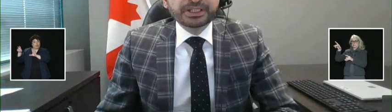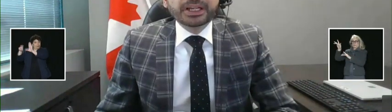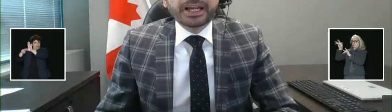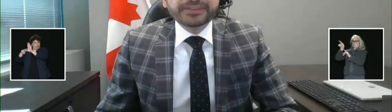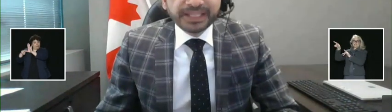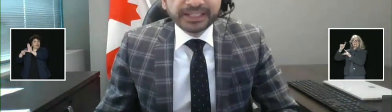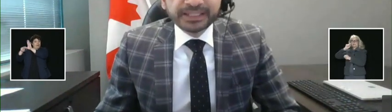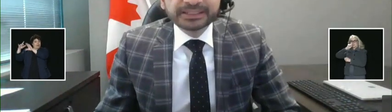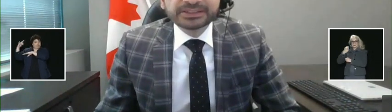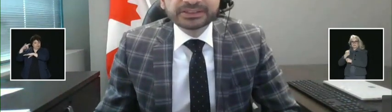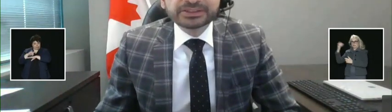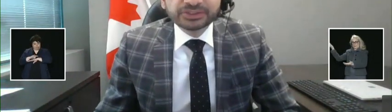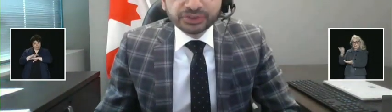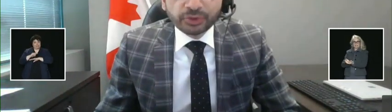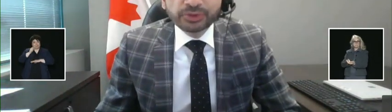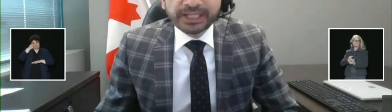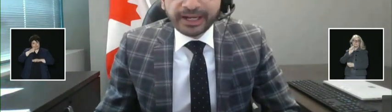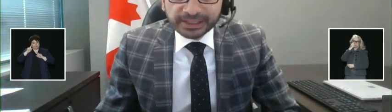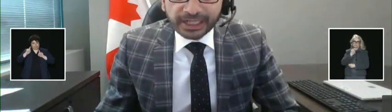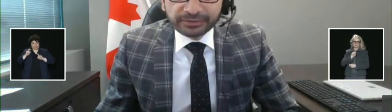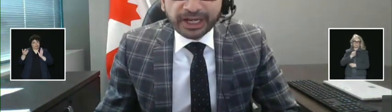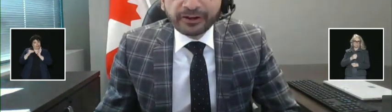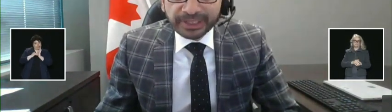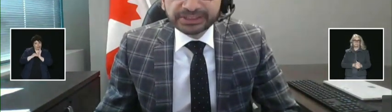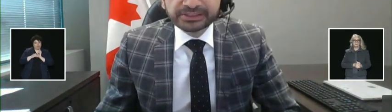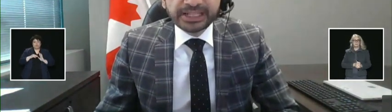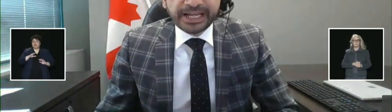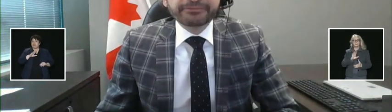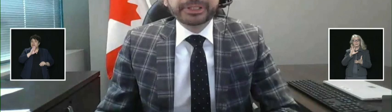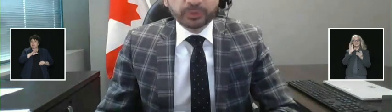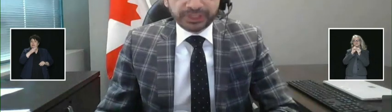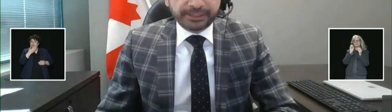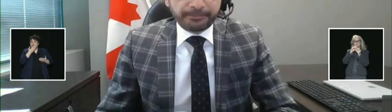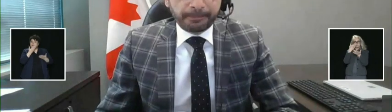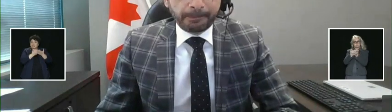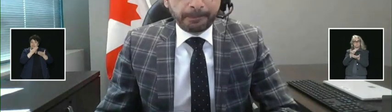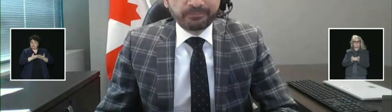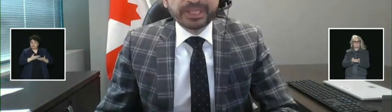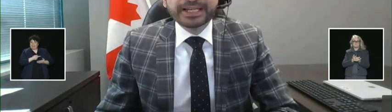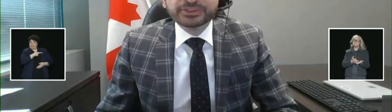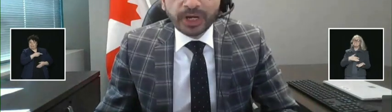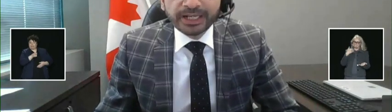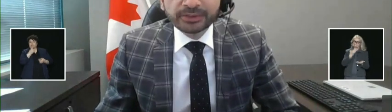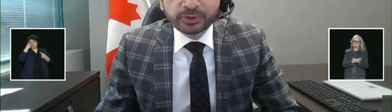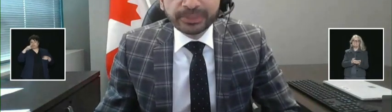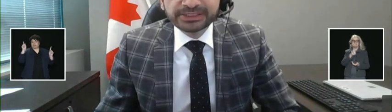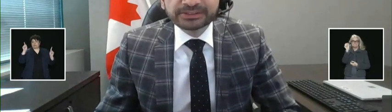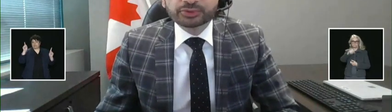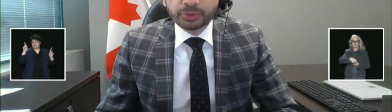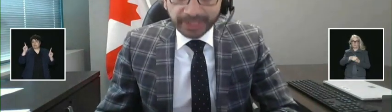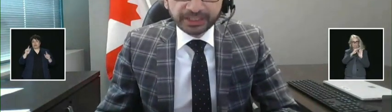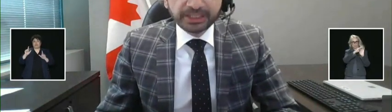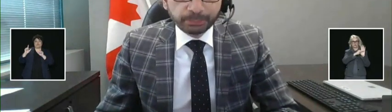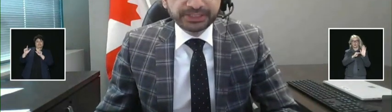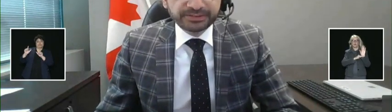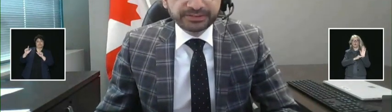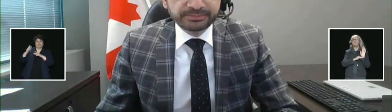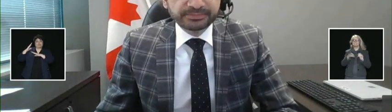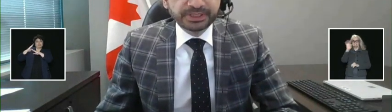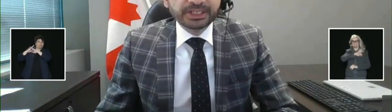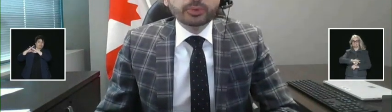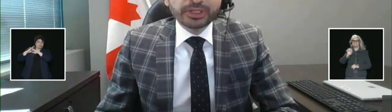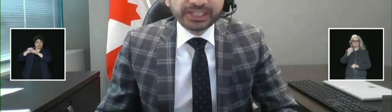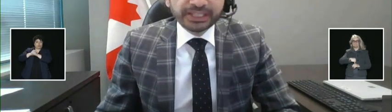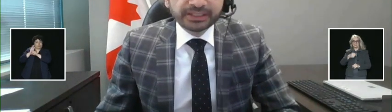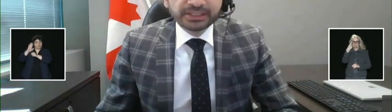arrival. And data show that our measures have been working. That is why those measures remain